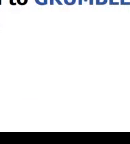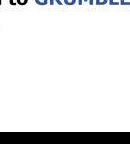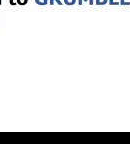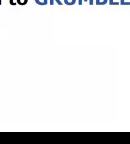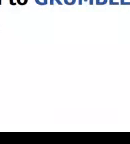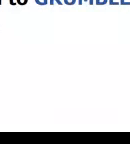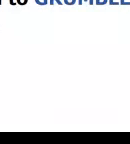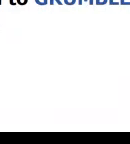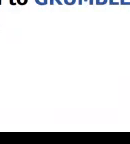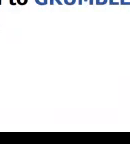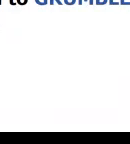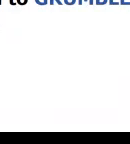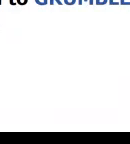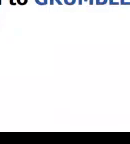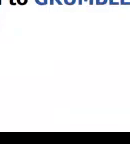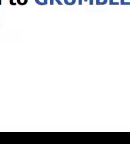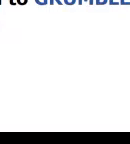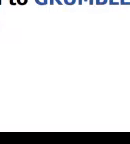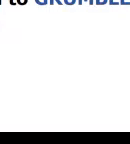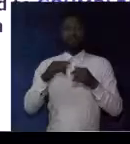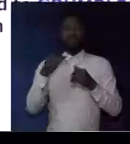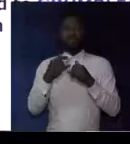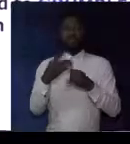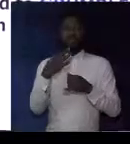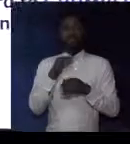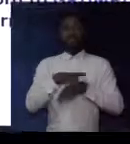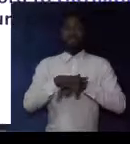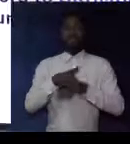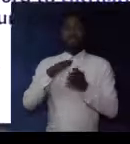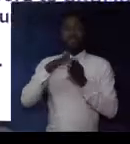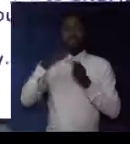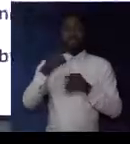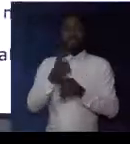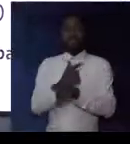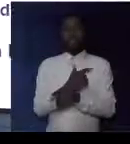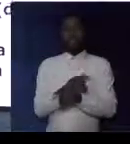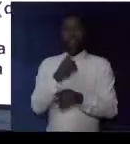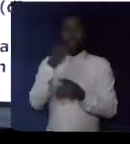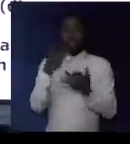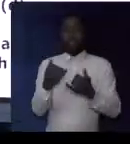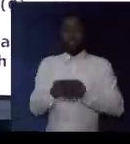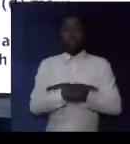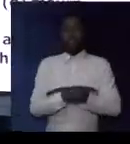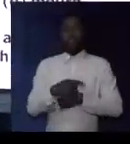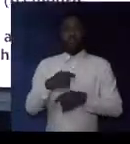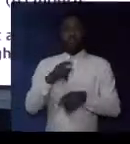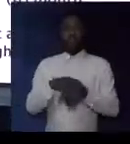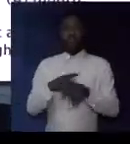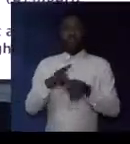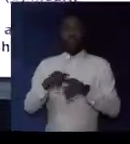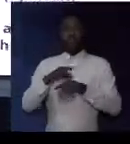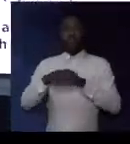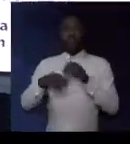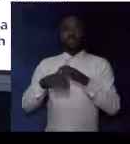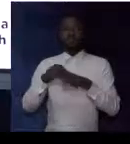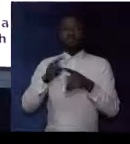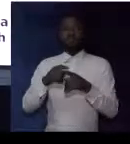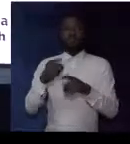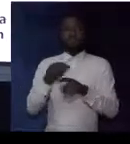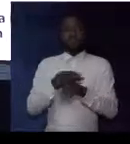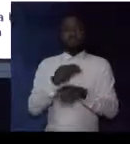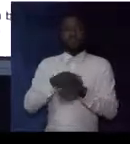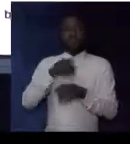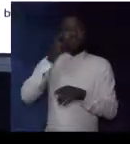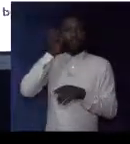magic juice. We have come to the end of the English studies lesson for today. It's time to hand you over to the